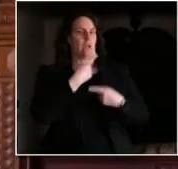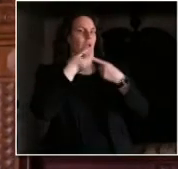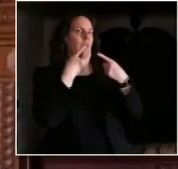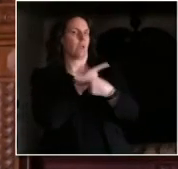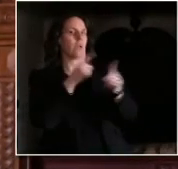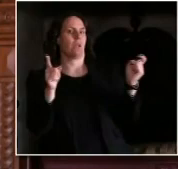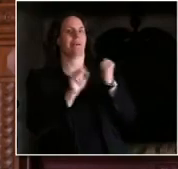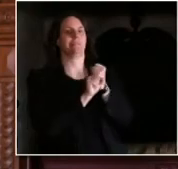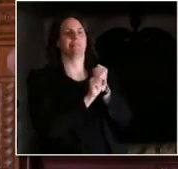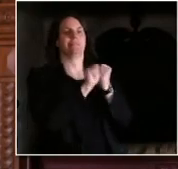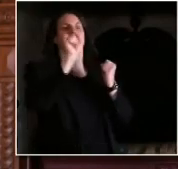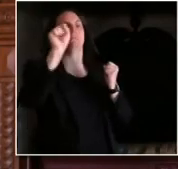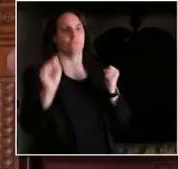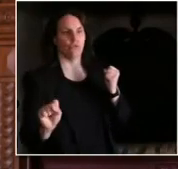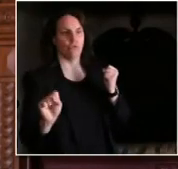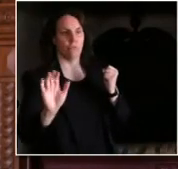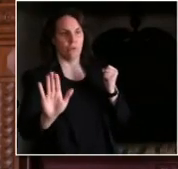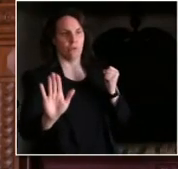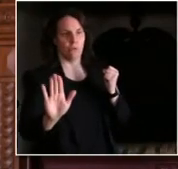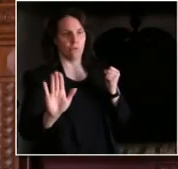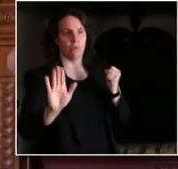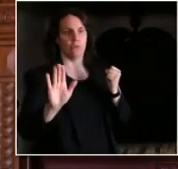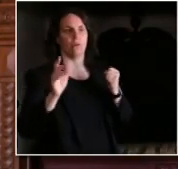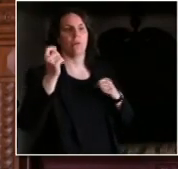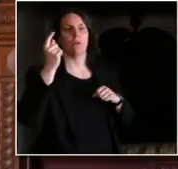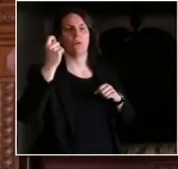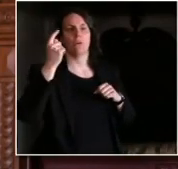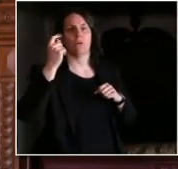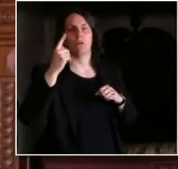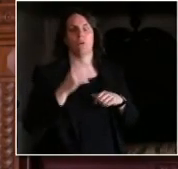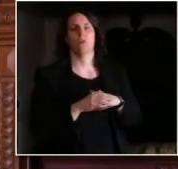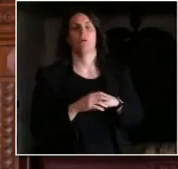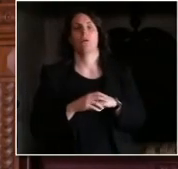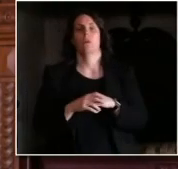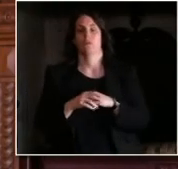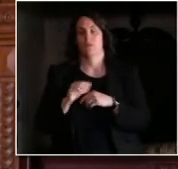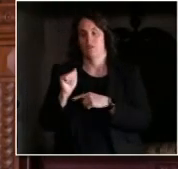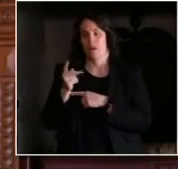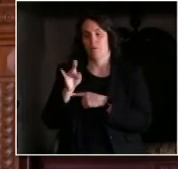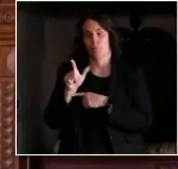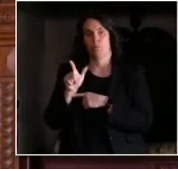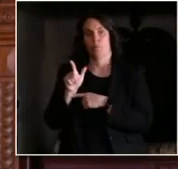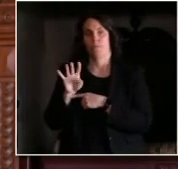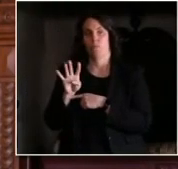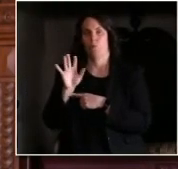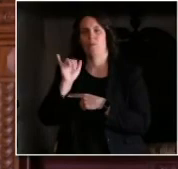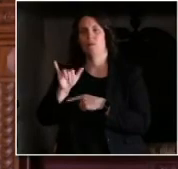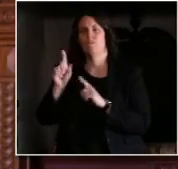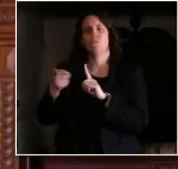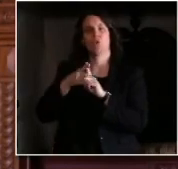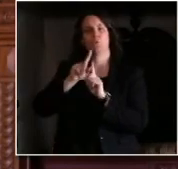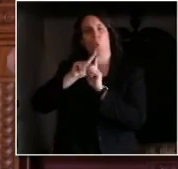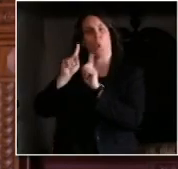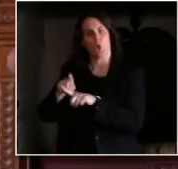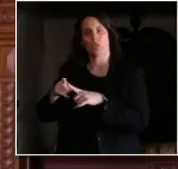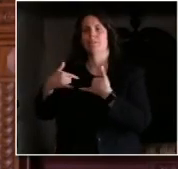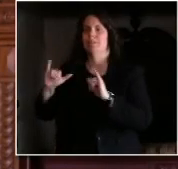so the original safer at home order is in effect until next week at which time the extension and the new